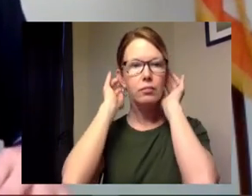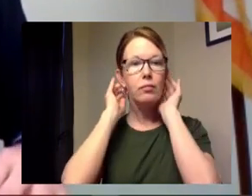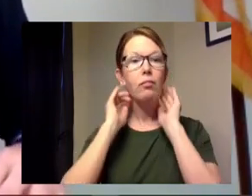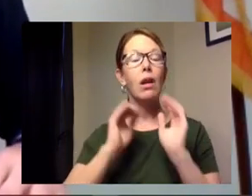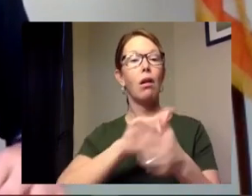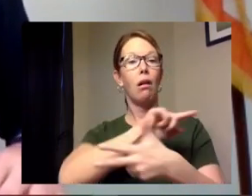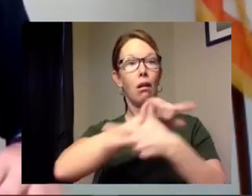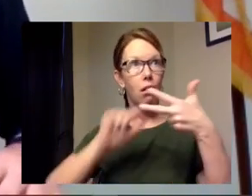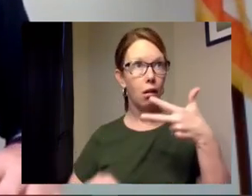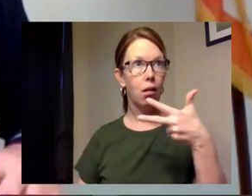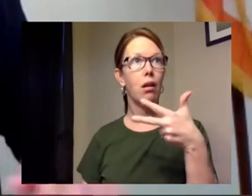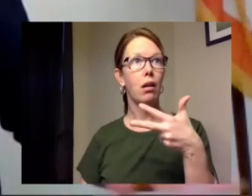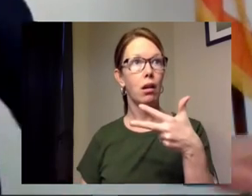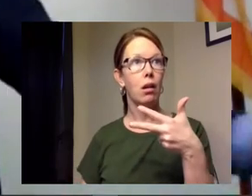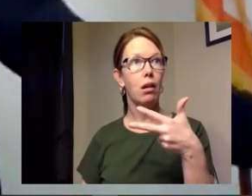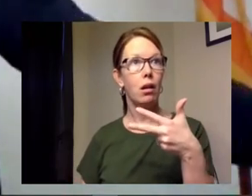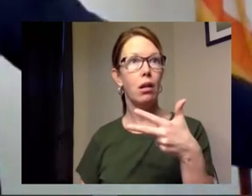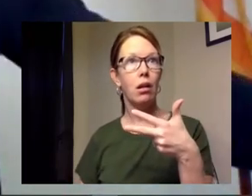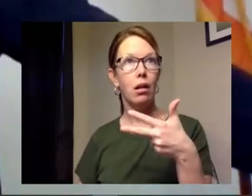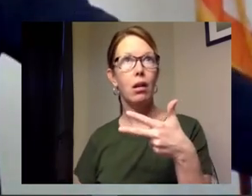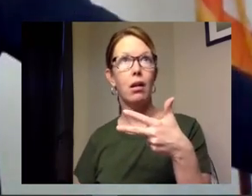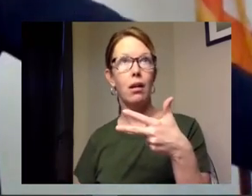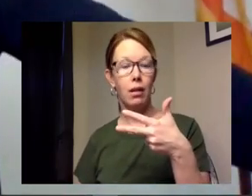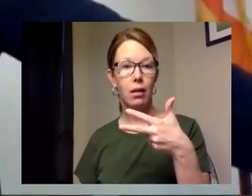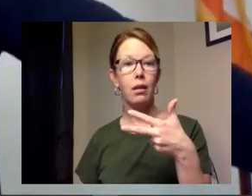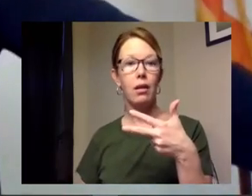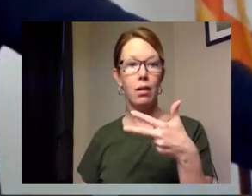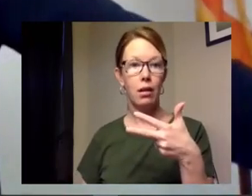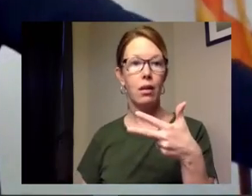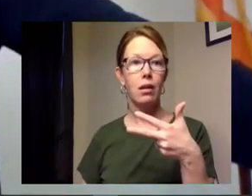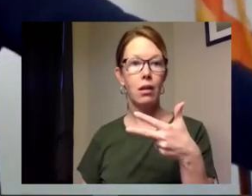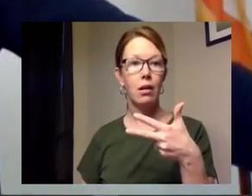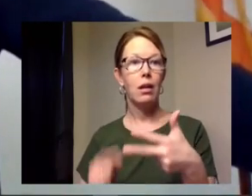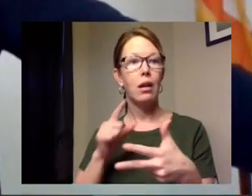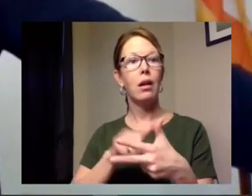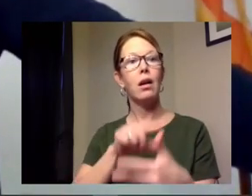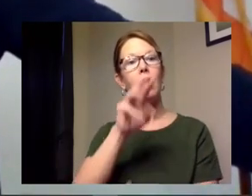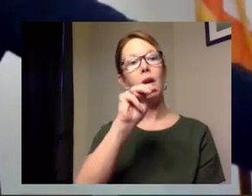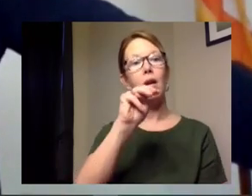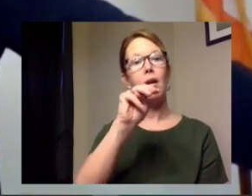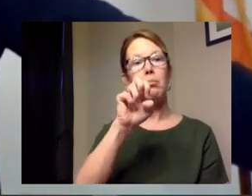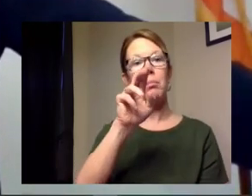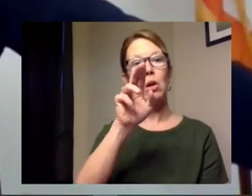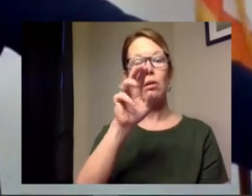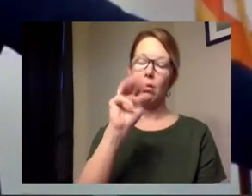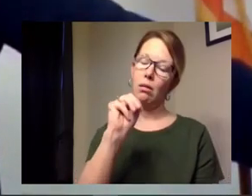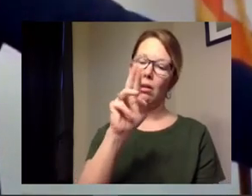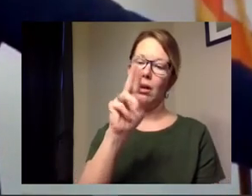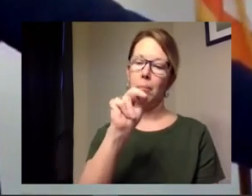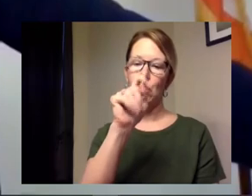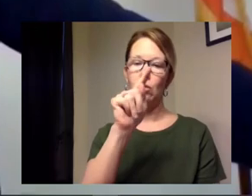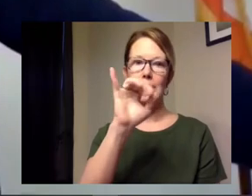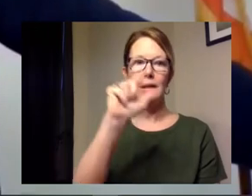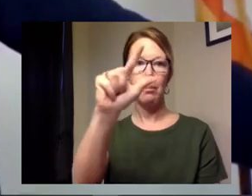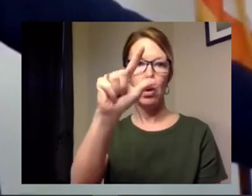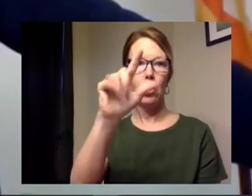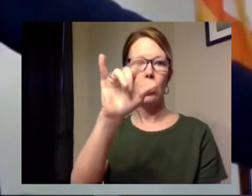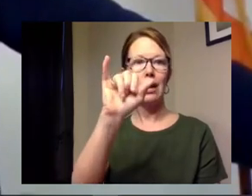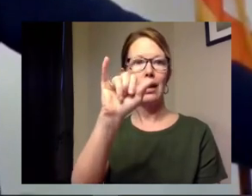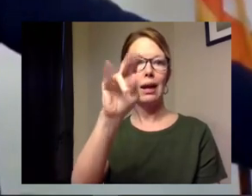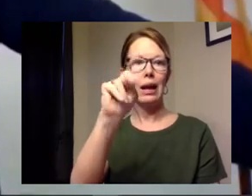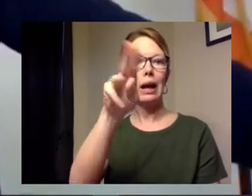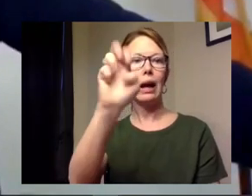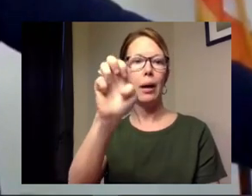i've made um the first one was regarding municipal income tax filings the ohio general assembly passed